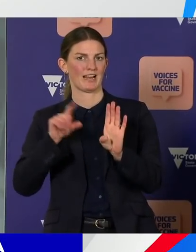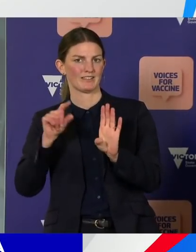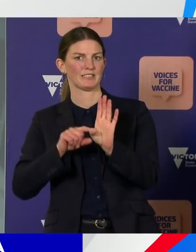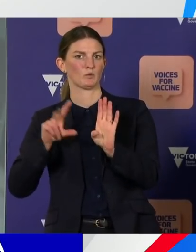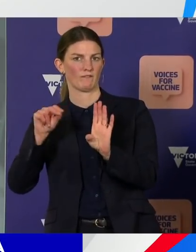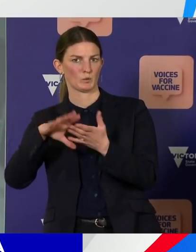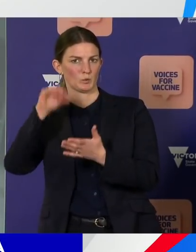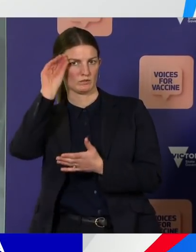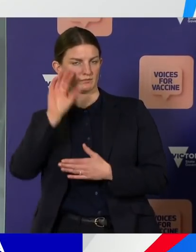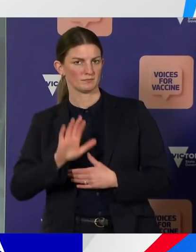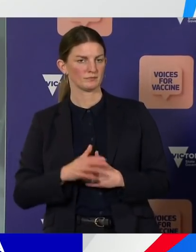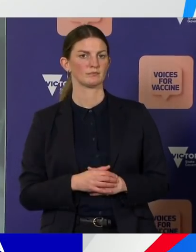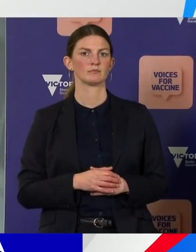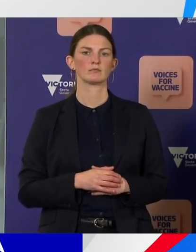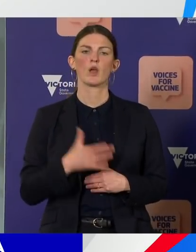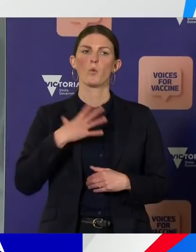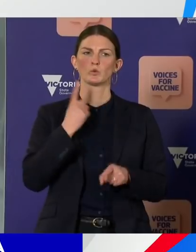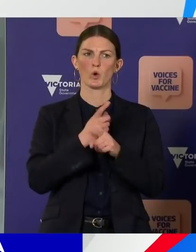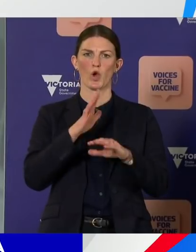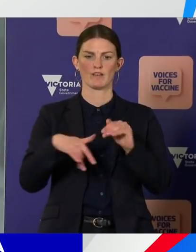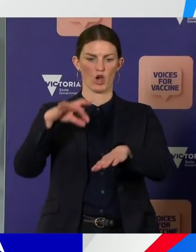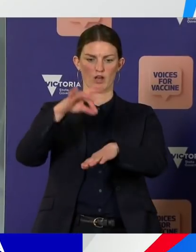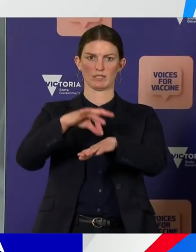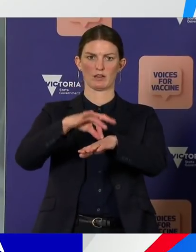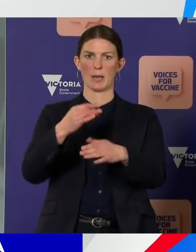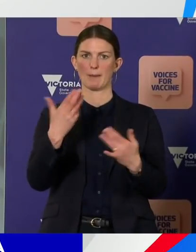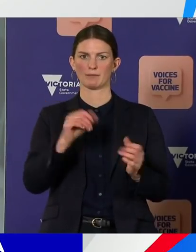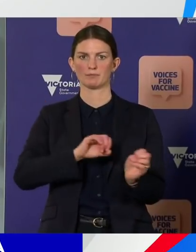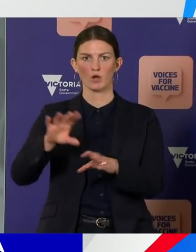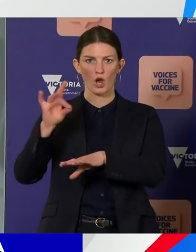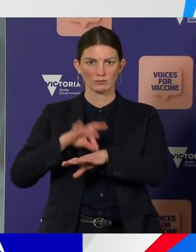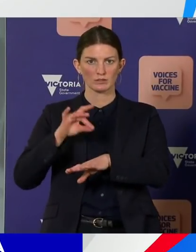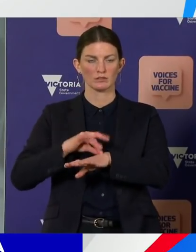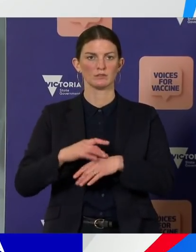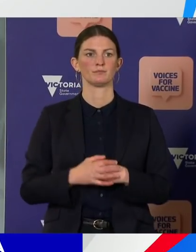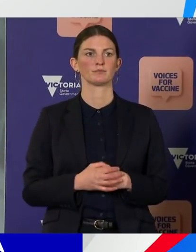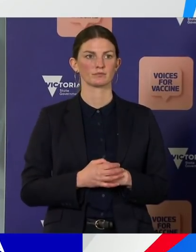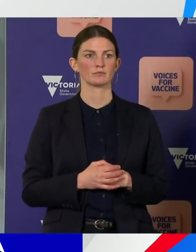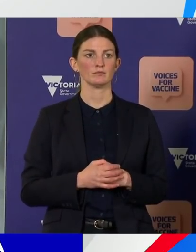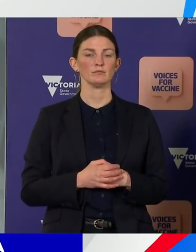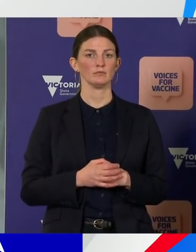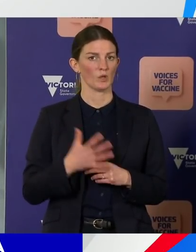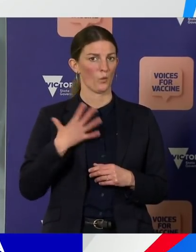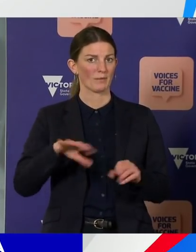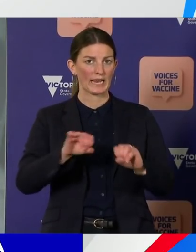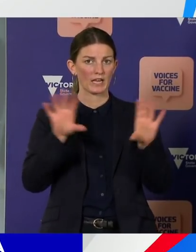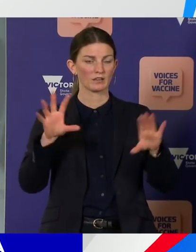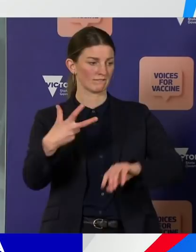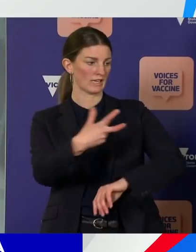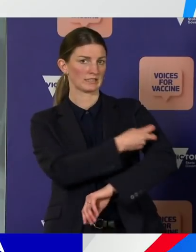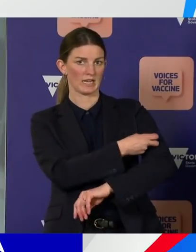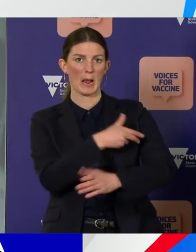hospitalisation figures and the notion that vaccines not only keep you safe but are our pathway